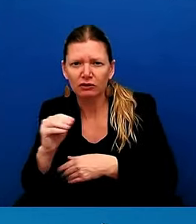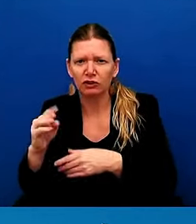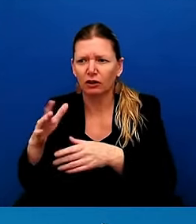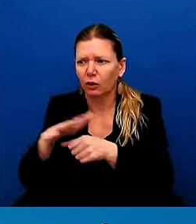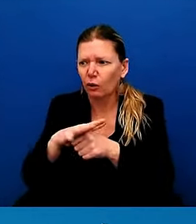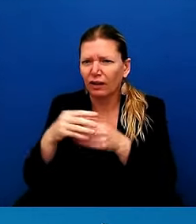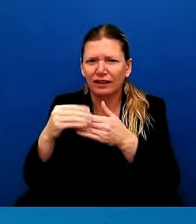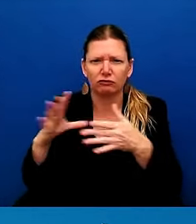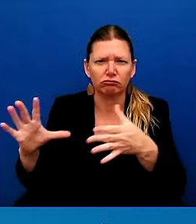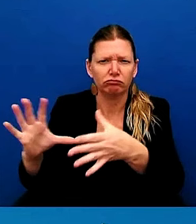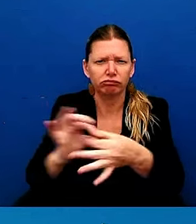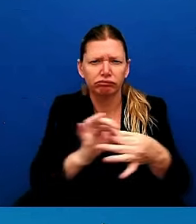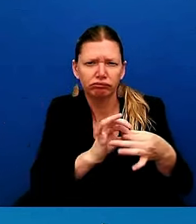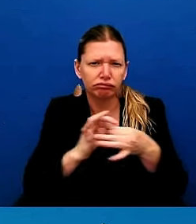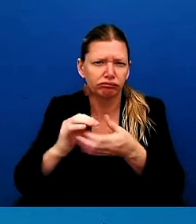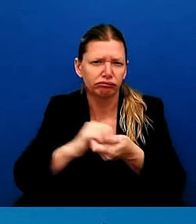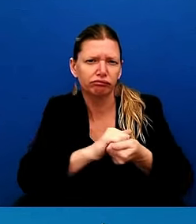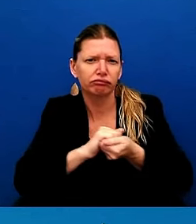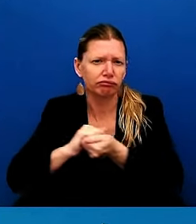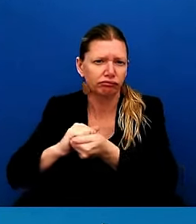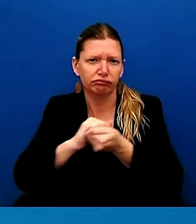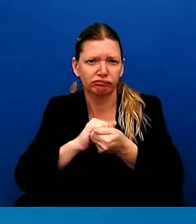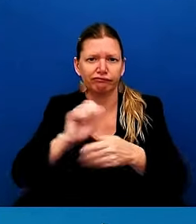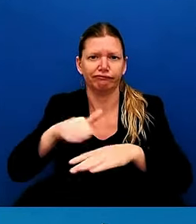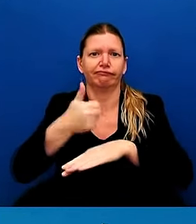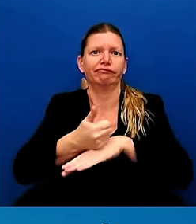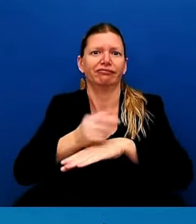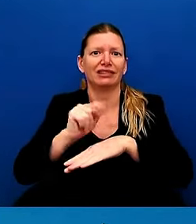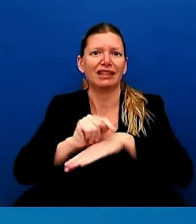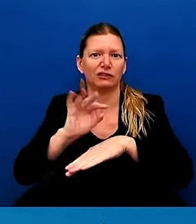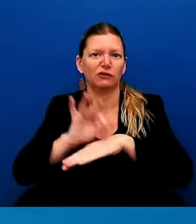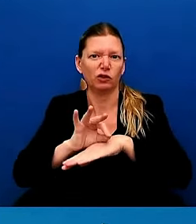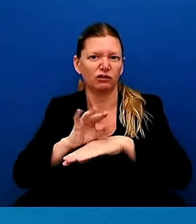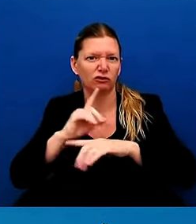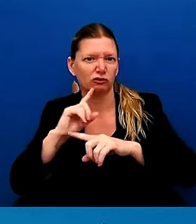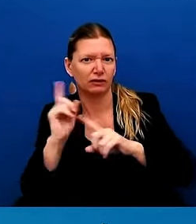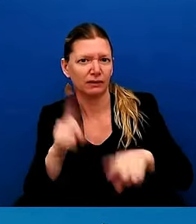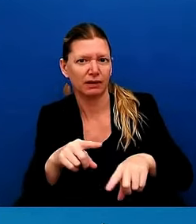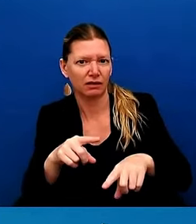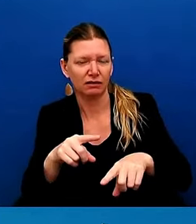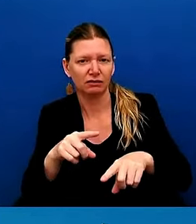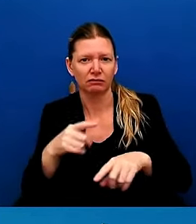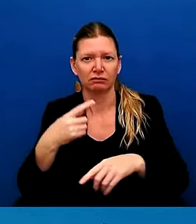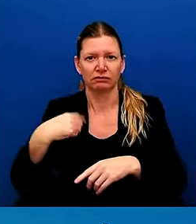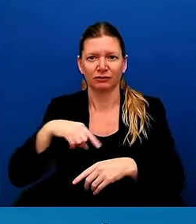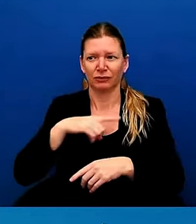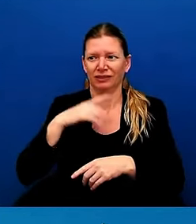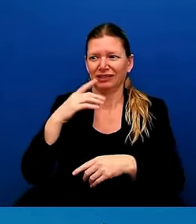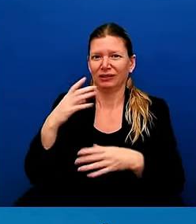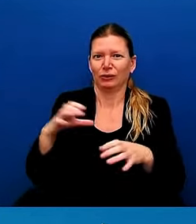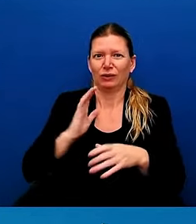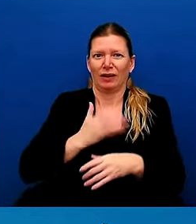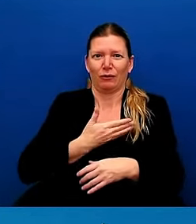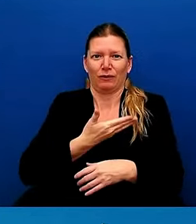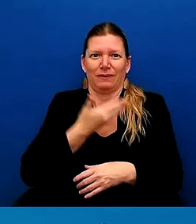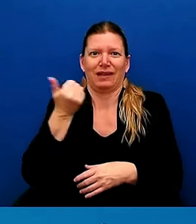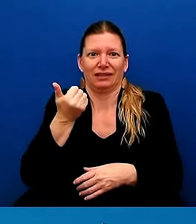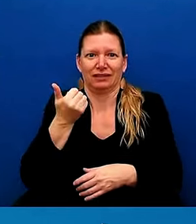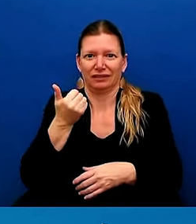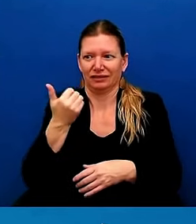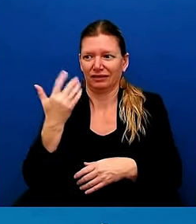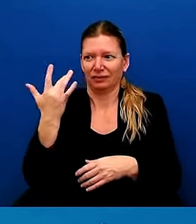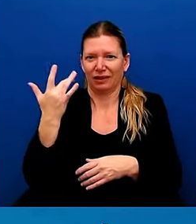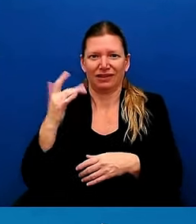at our best when we work together and coordinate resources, coordinate our communications to the